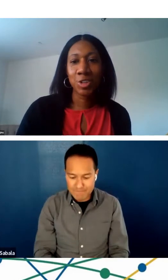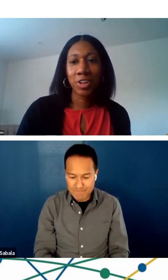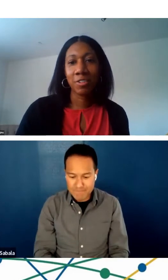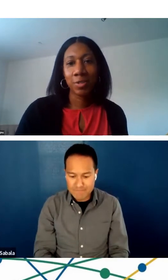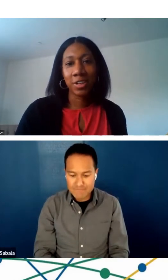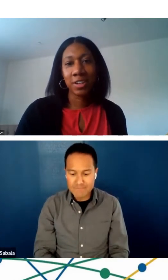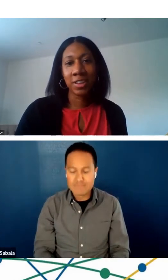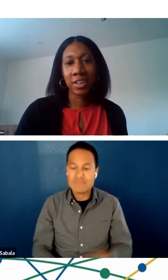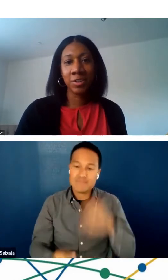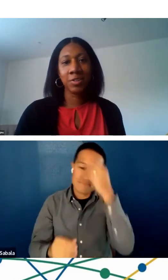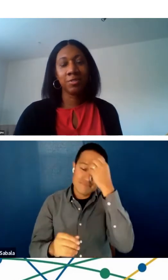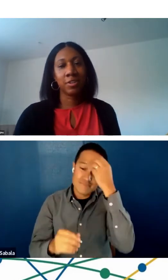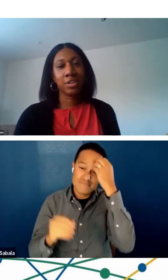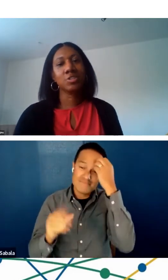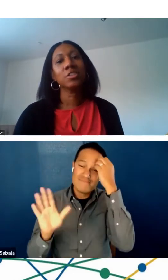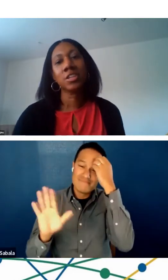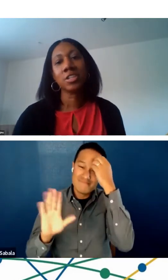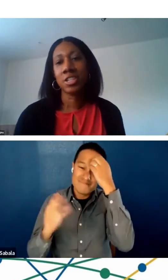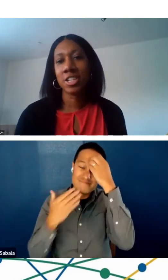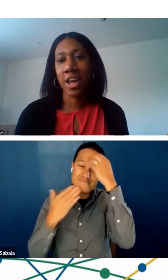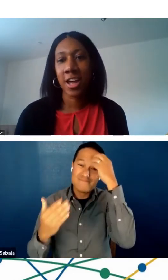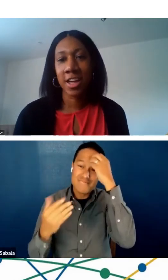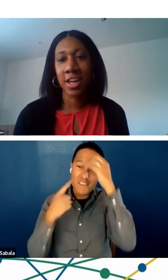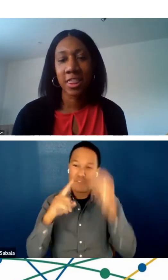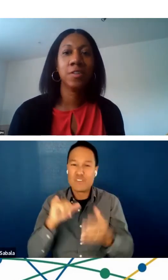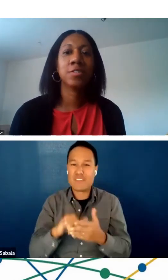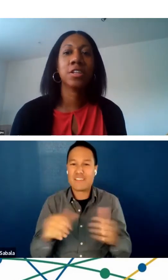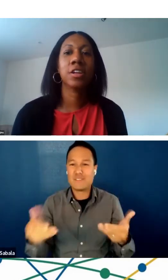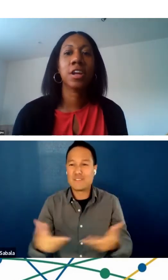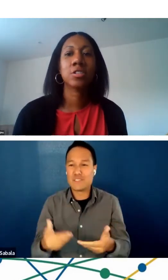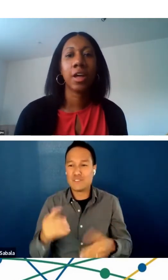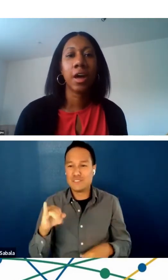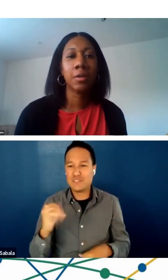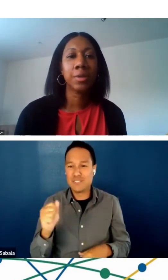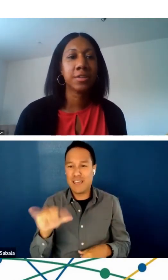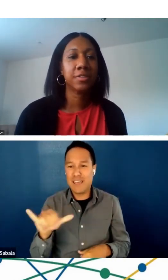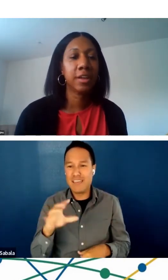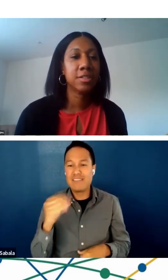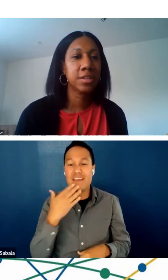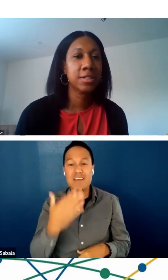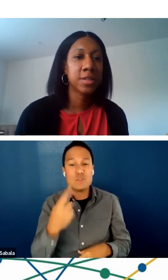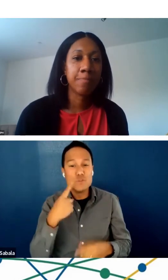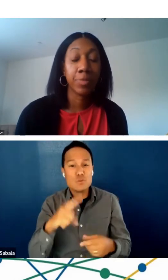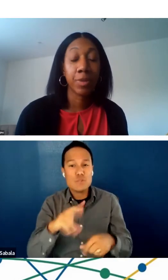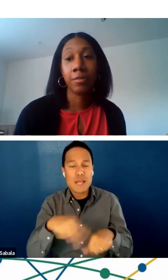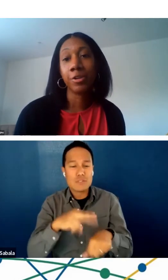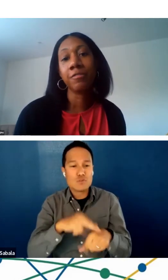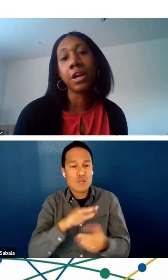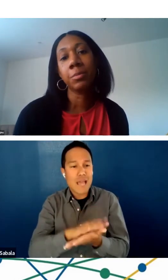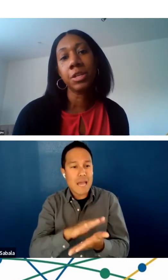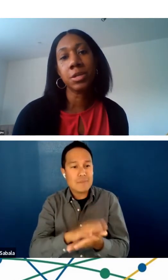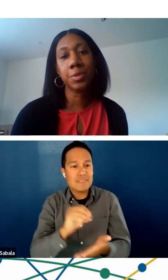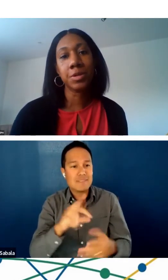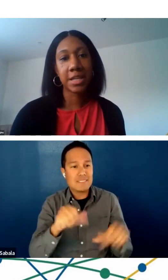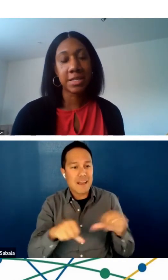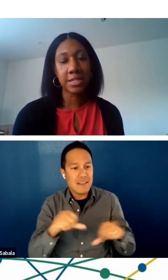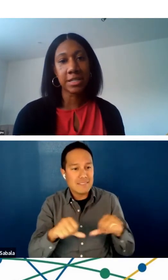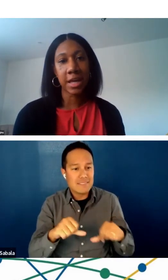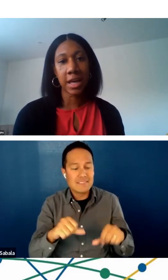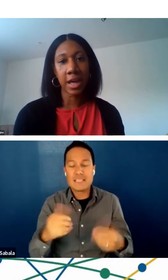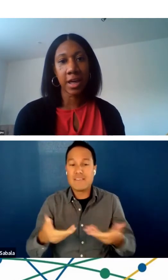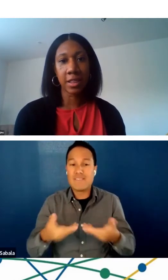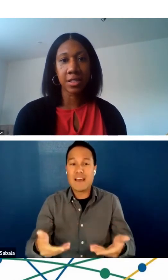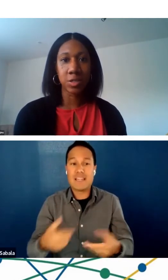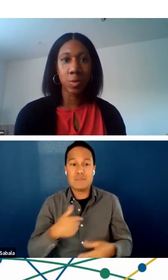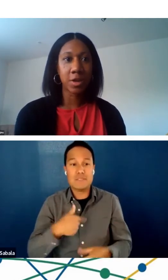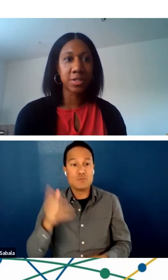Good afternoon, everyone. Thank you for the introduction, Jay, and thank you to the National Academies of Sciences for inviting me to present